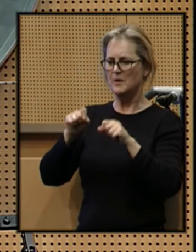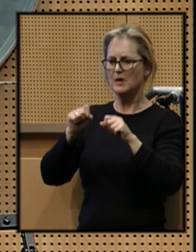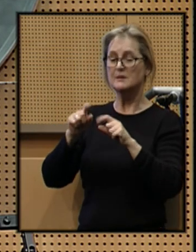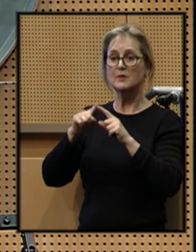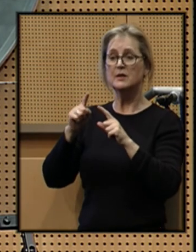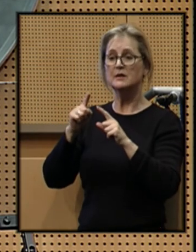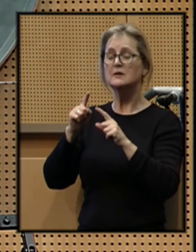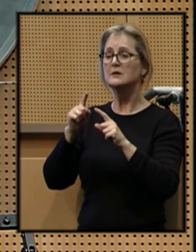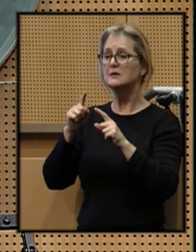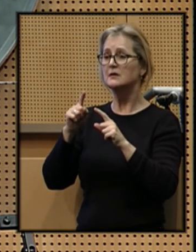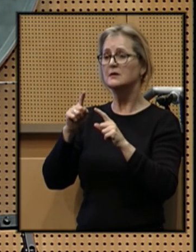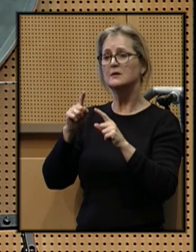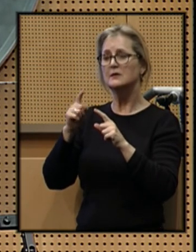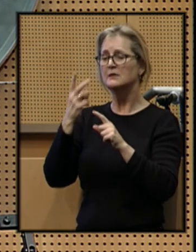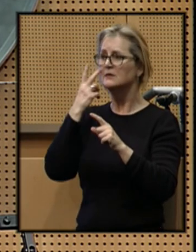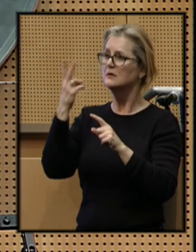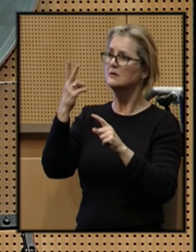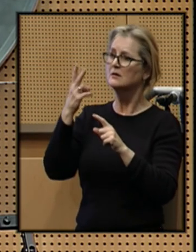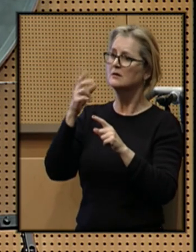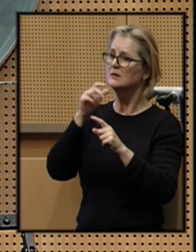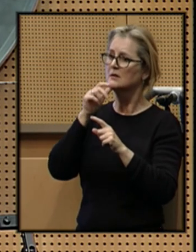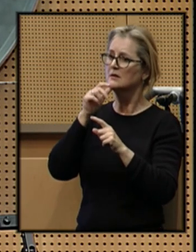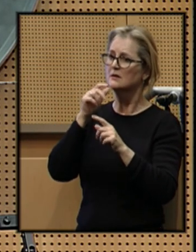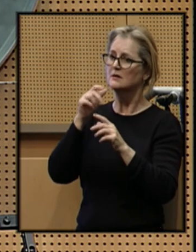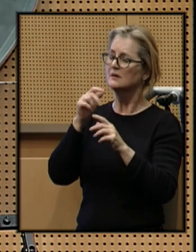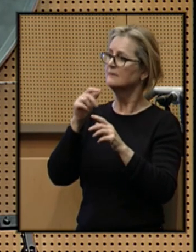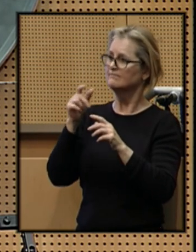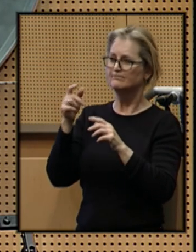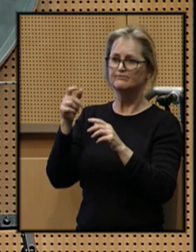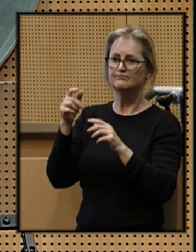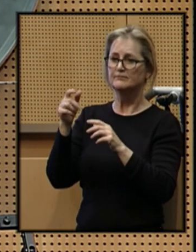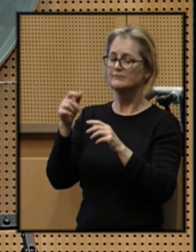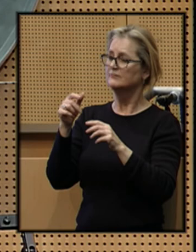in the face of unrelenting opposition.